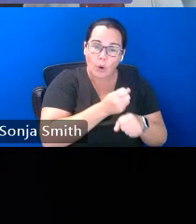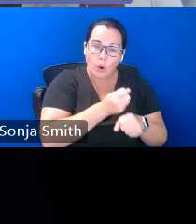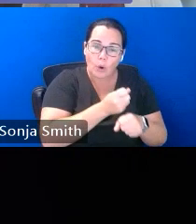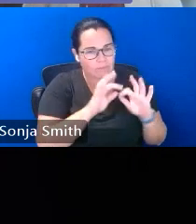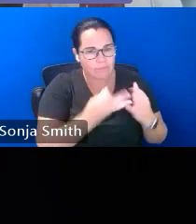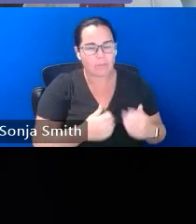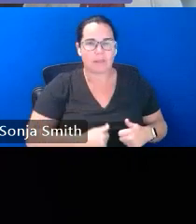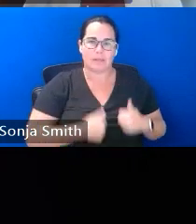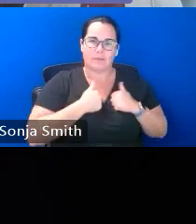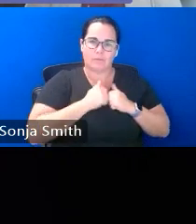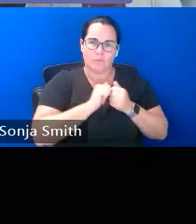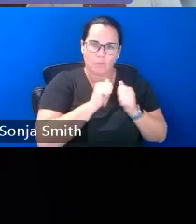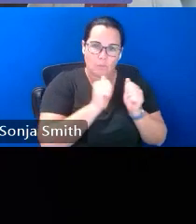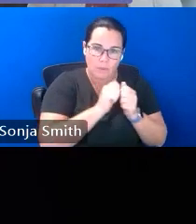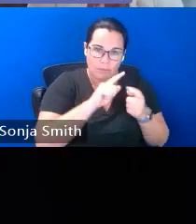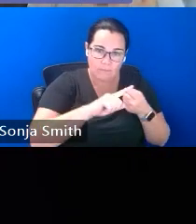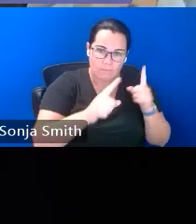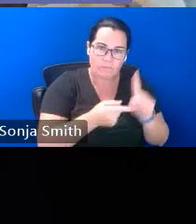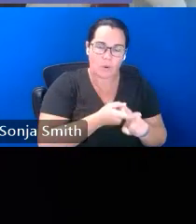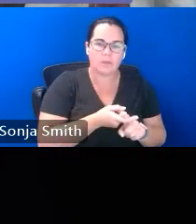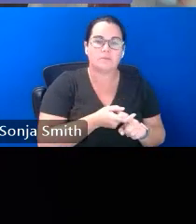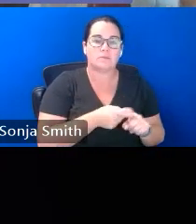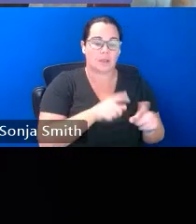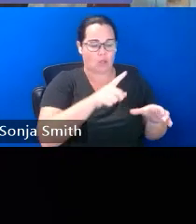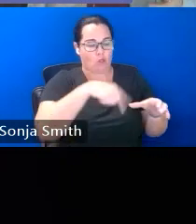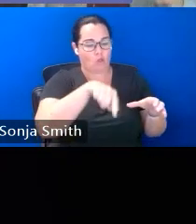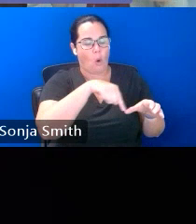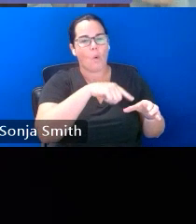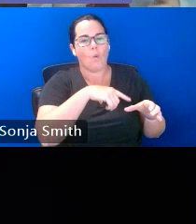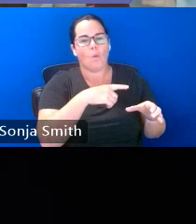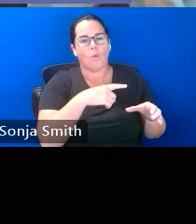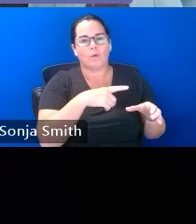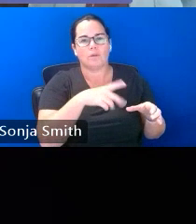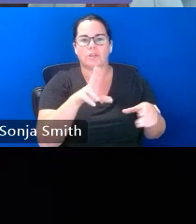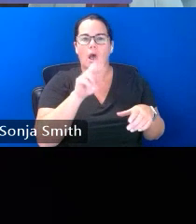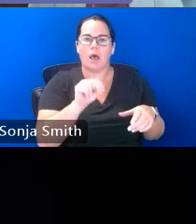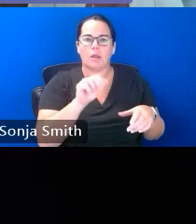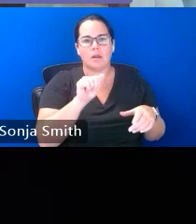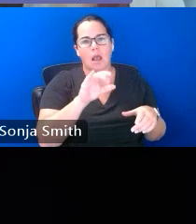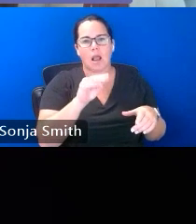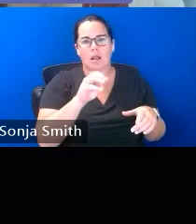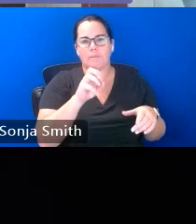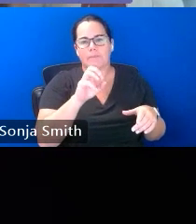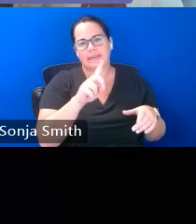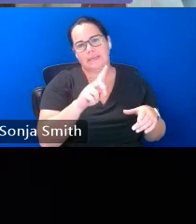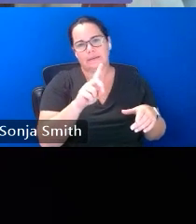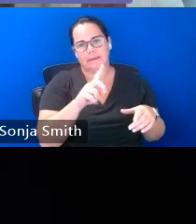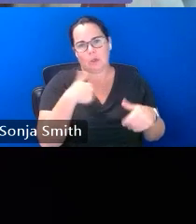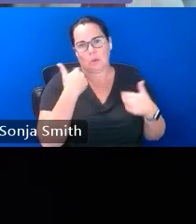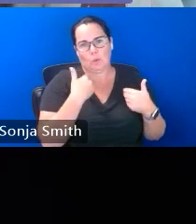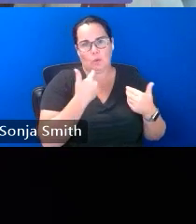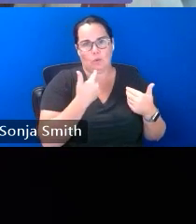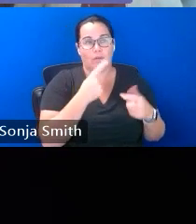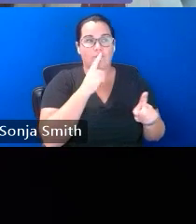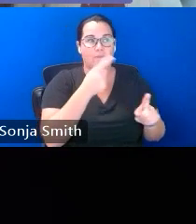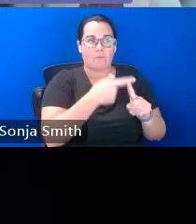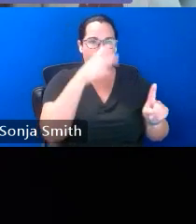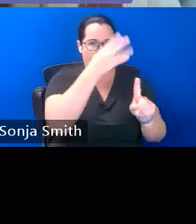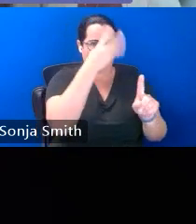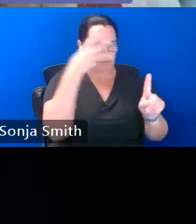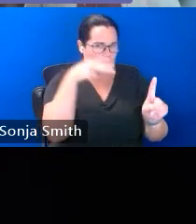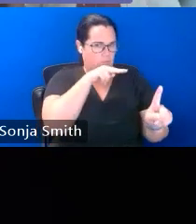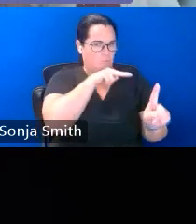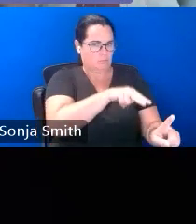um so those are kind of that's referring to unaccompanied youth in the immigration sense of course we know unaccompanied youth